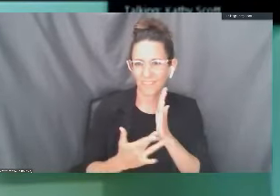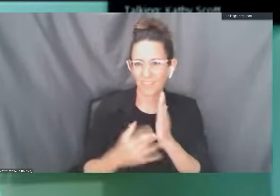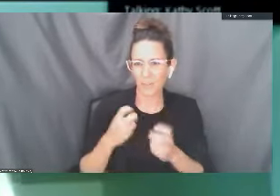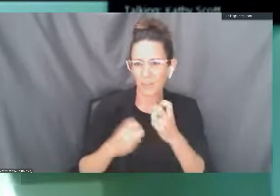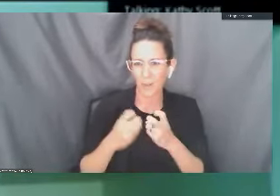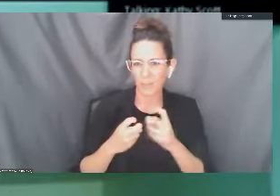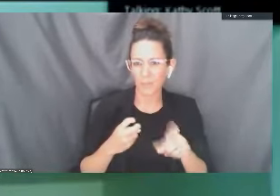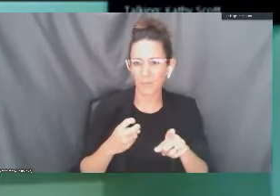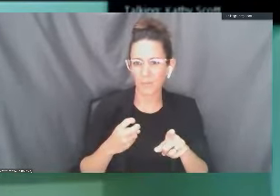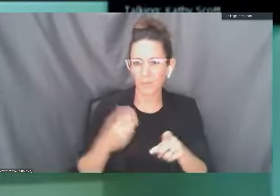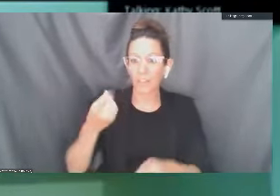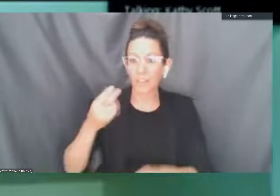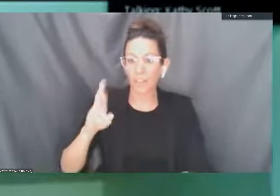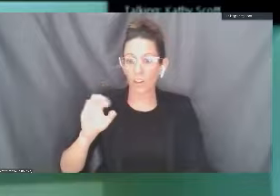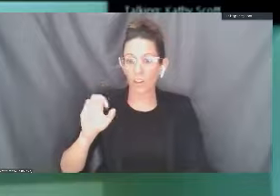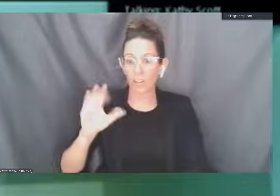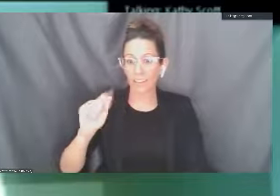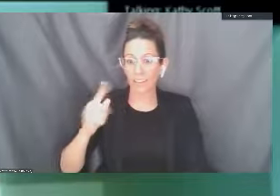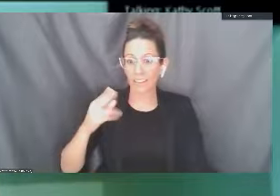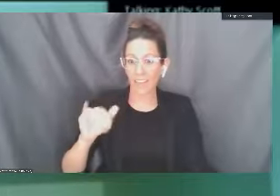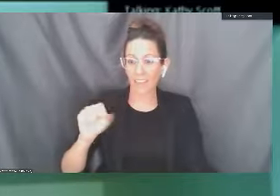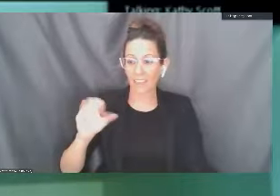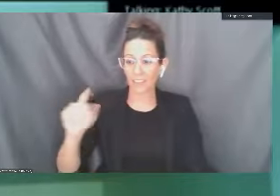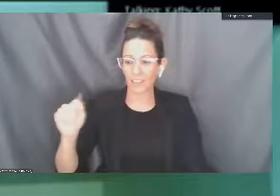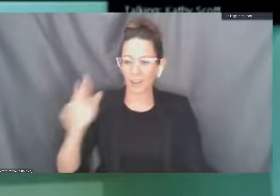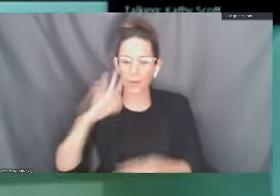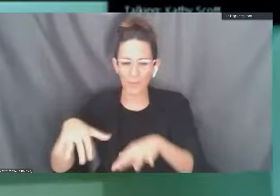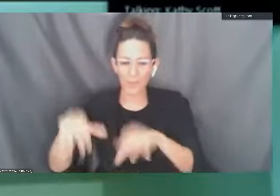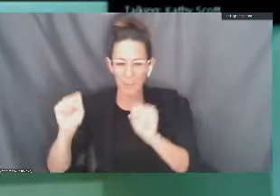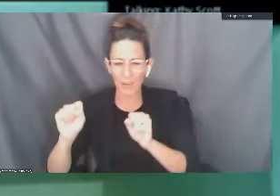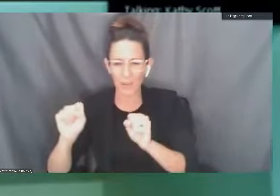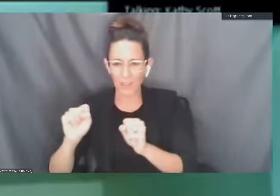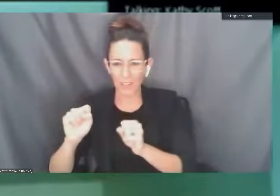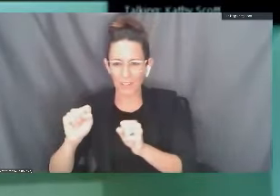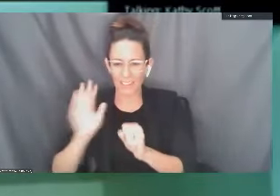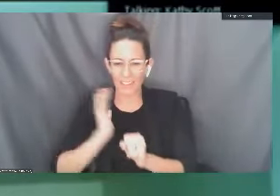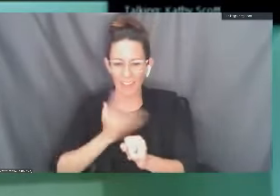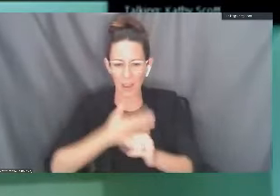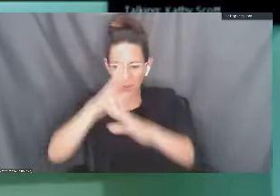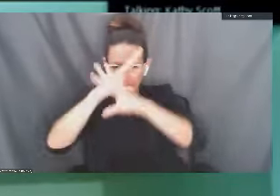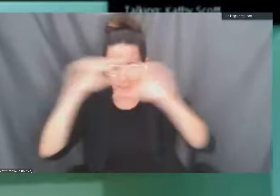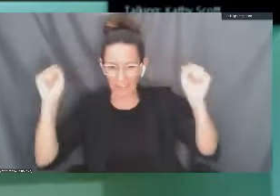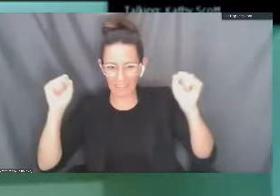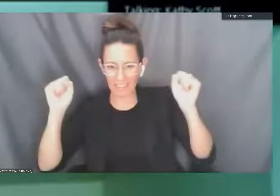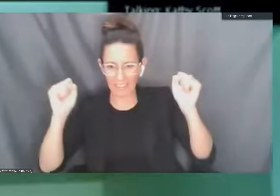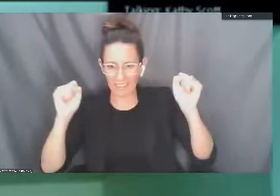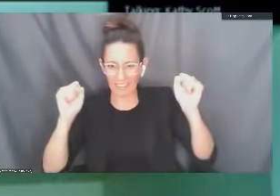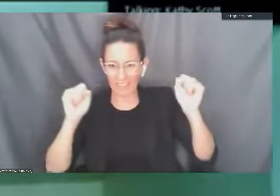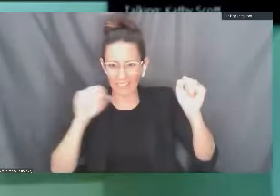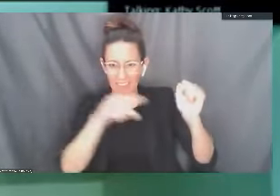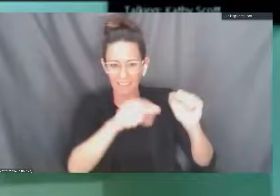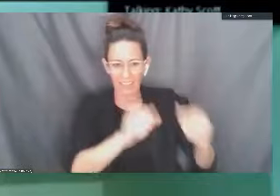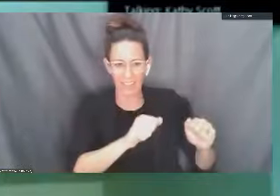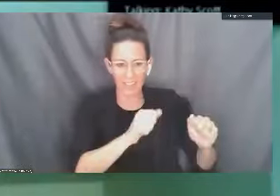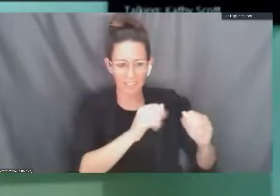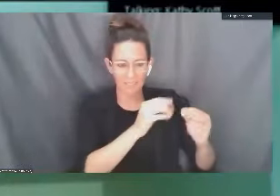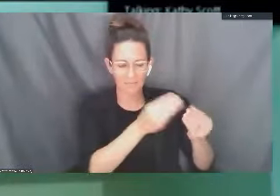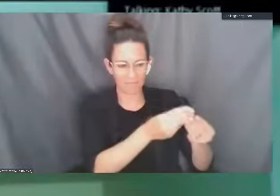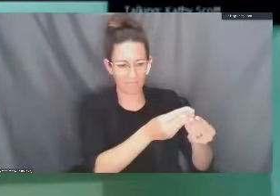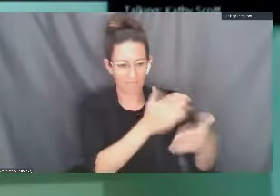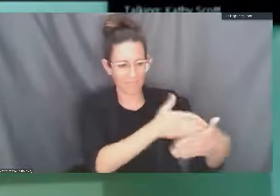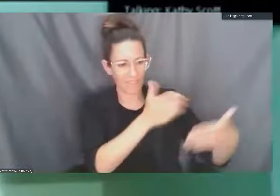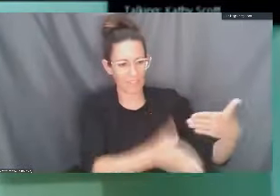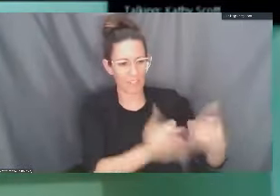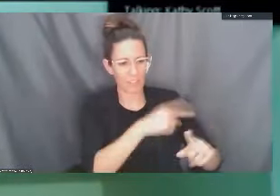I can go ahead and step in at this point if that would be appropriate. And our president, President Bynum can certainly finish when